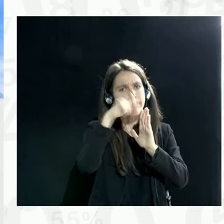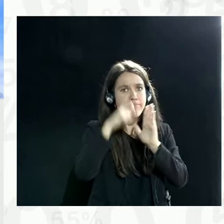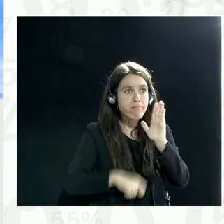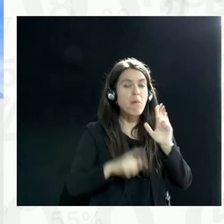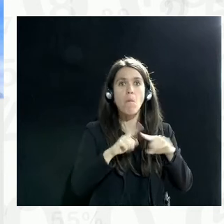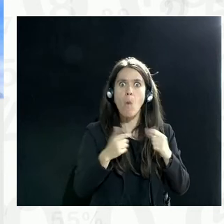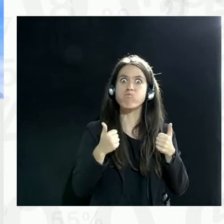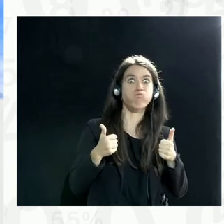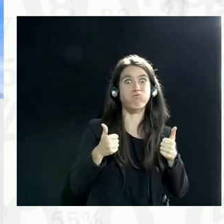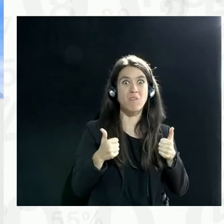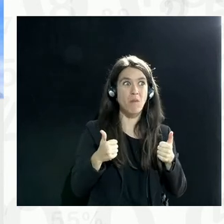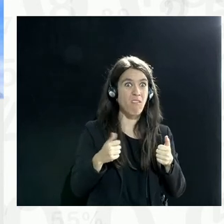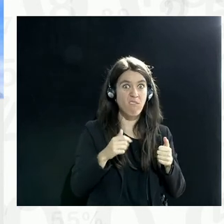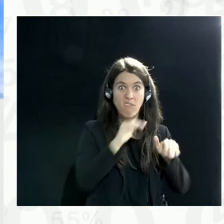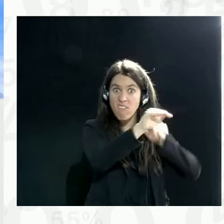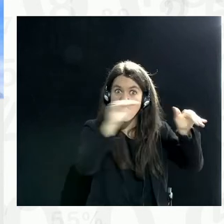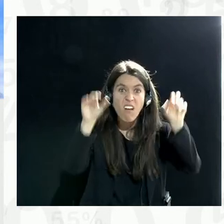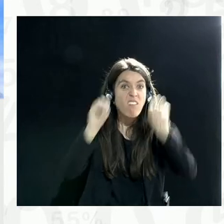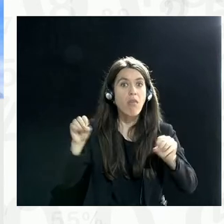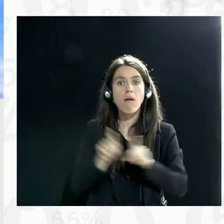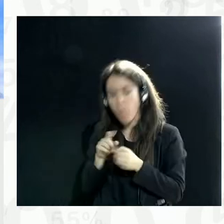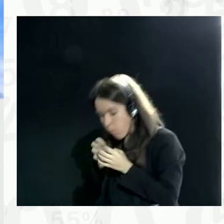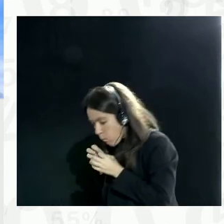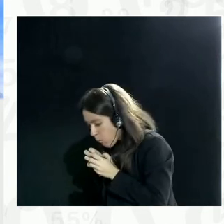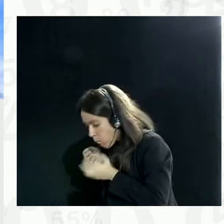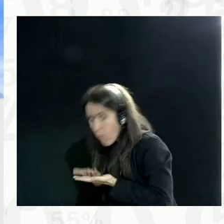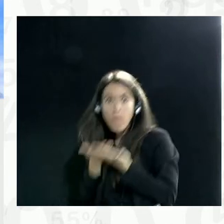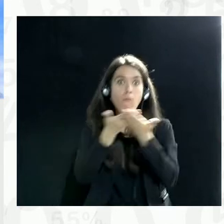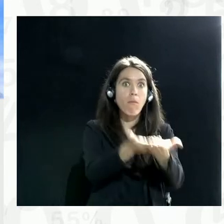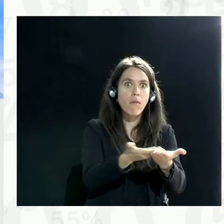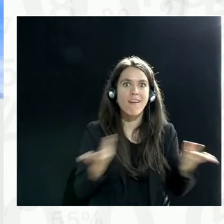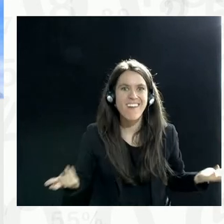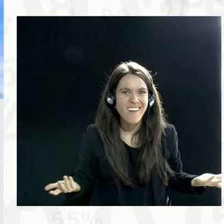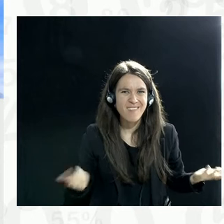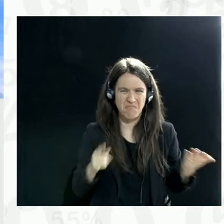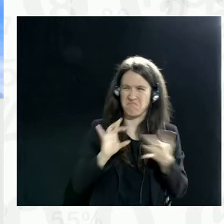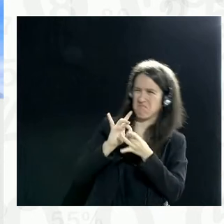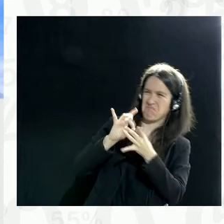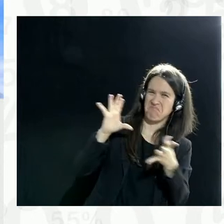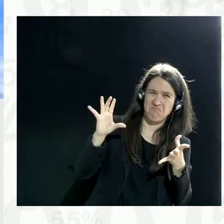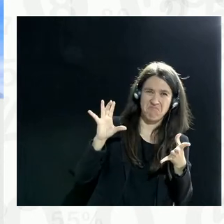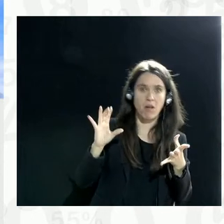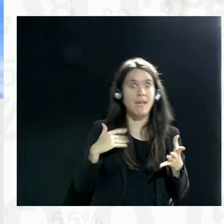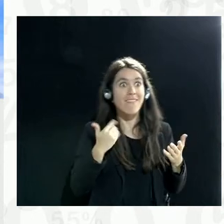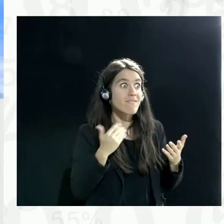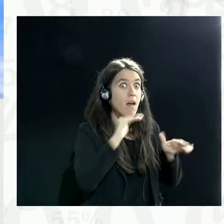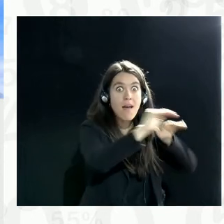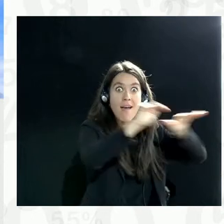may not matter much. But if you have done public consultation, it matters a great deal. And let me give you a very